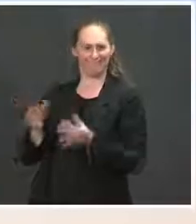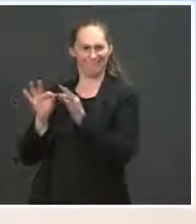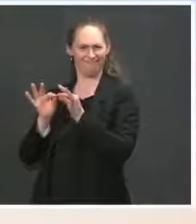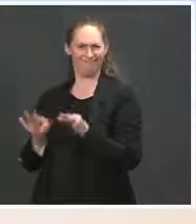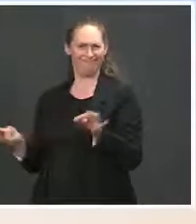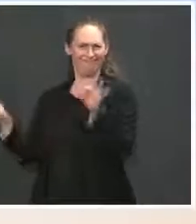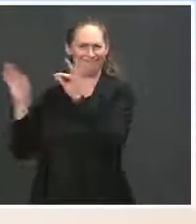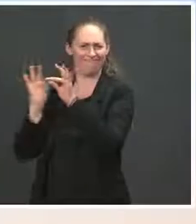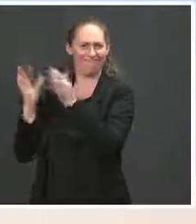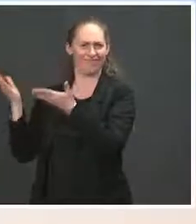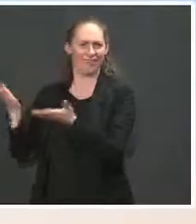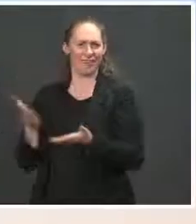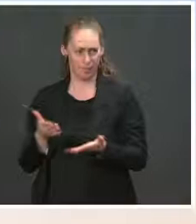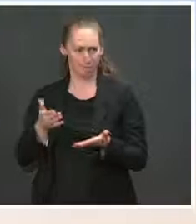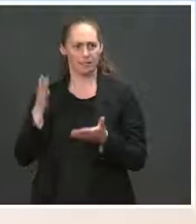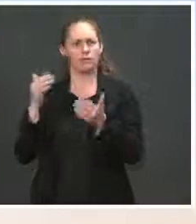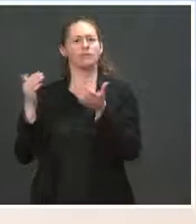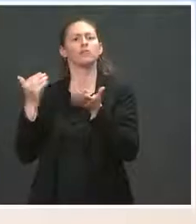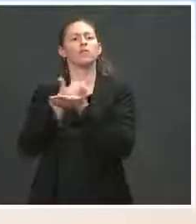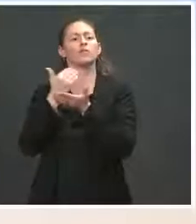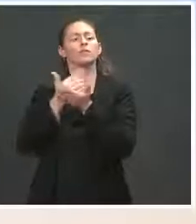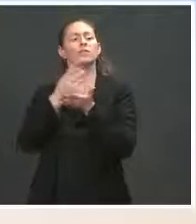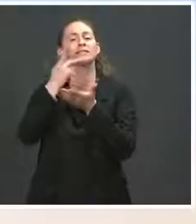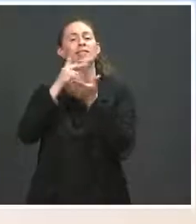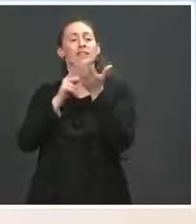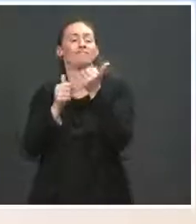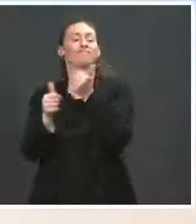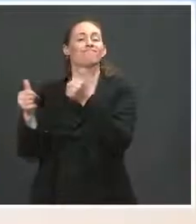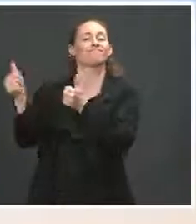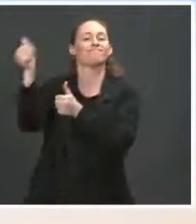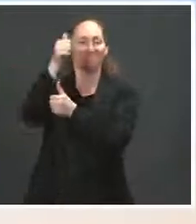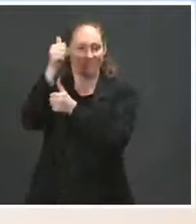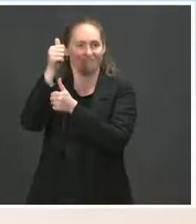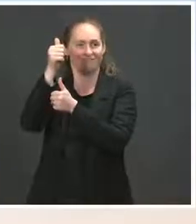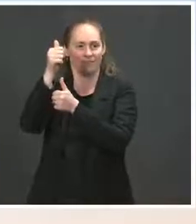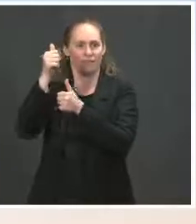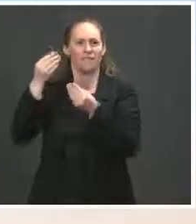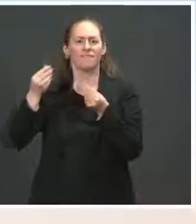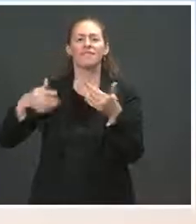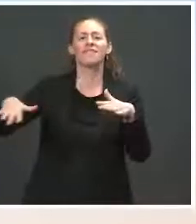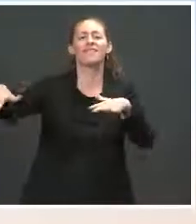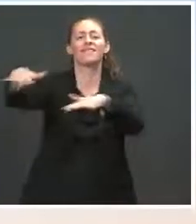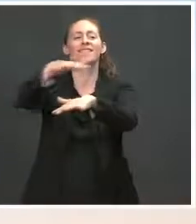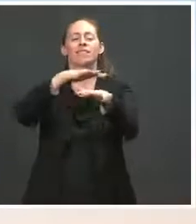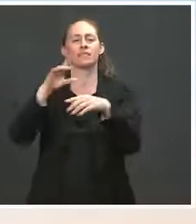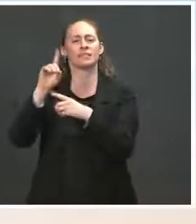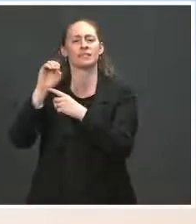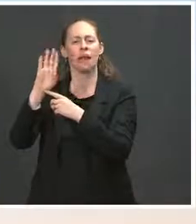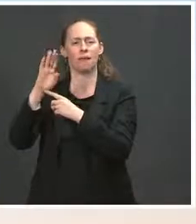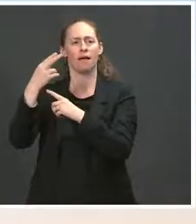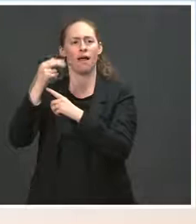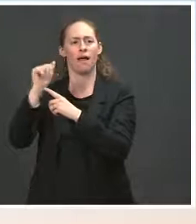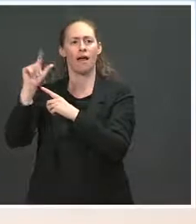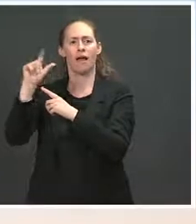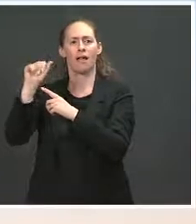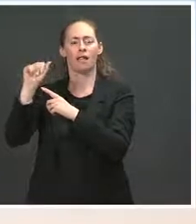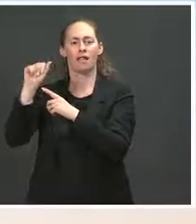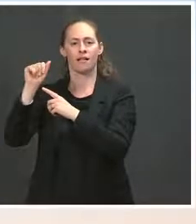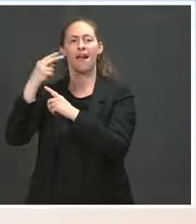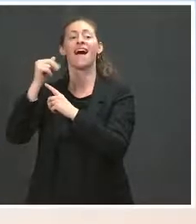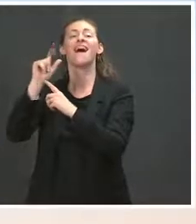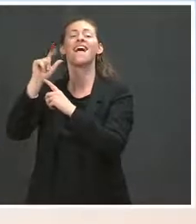new Secretary of the Interior, Deb Haaland, who made history when she became the first Native American to serve as a Cabinet Secretary.